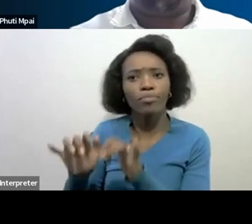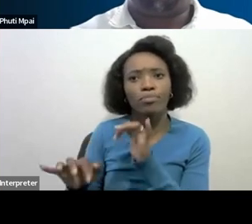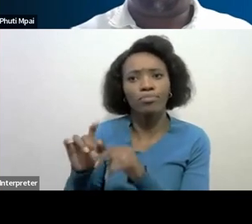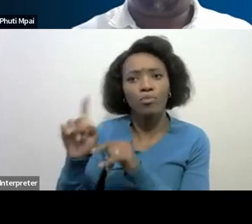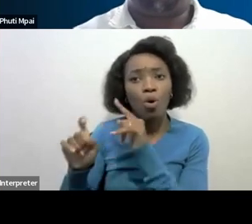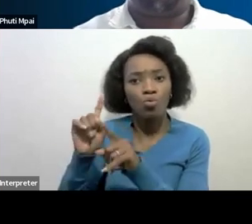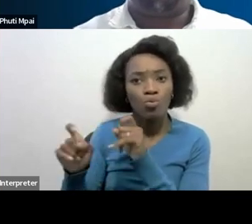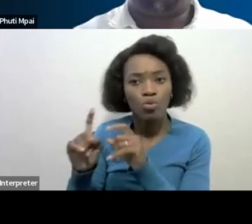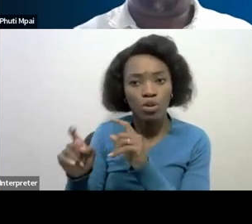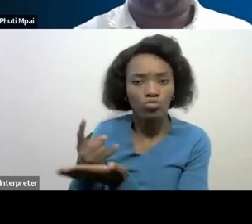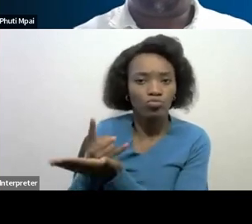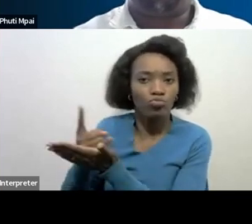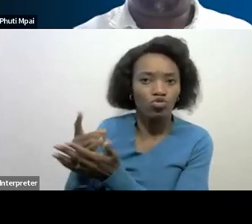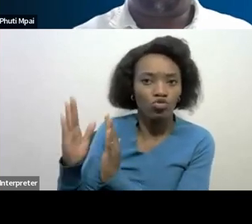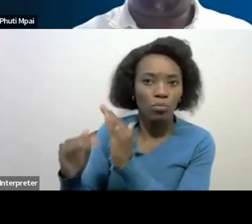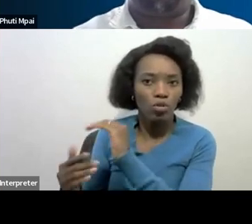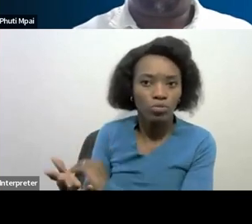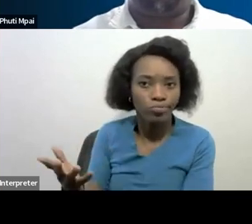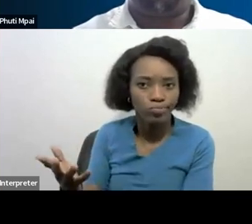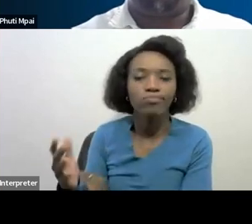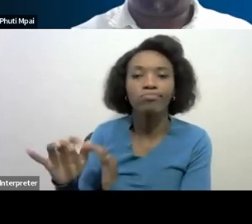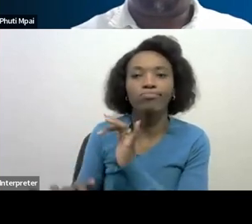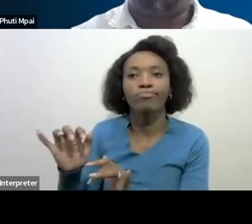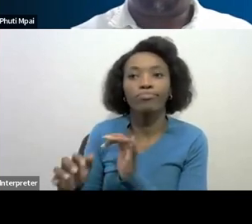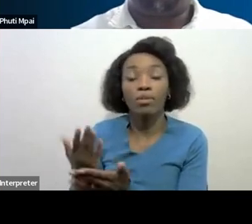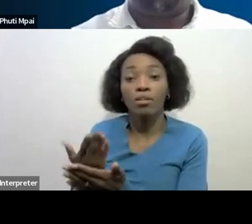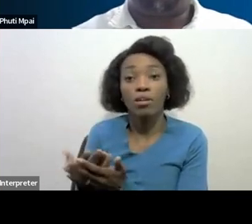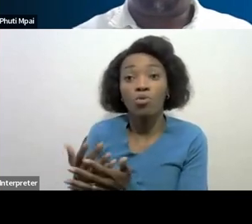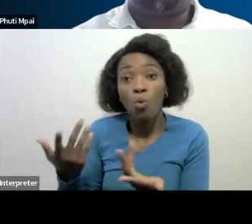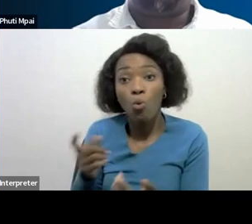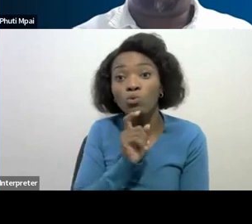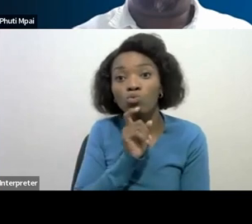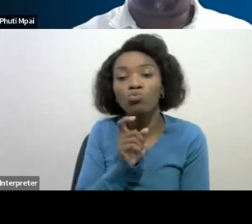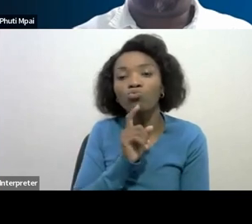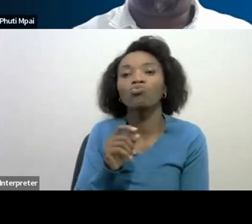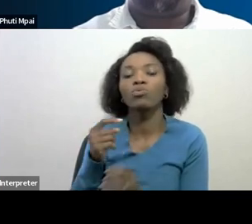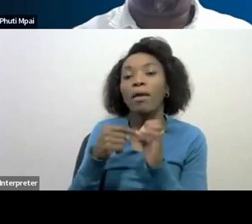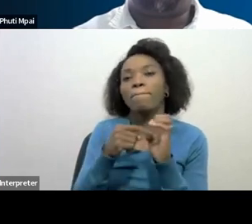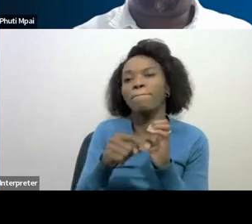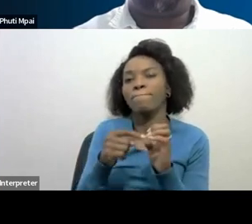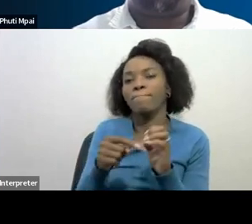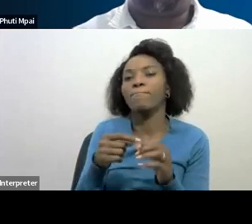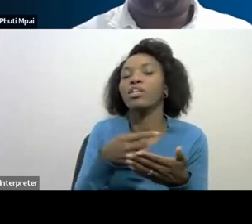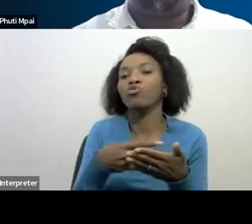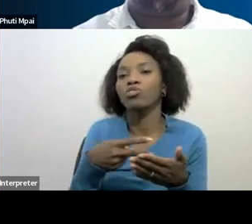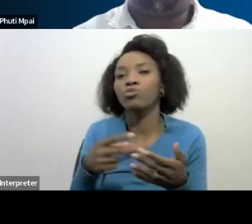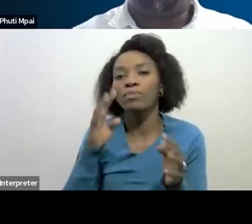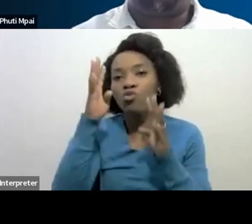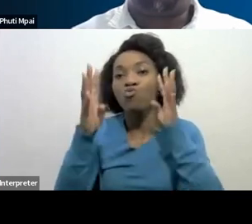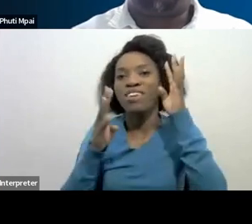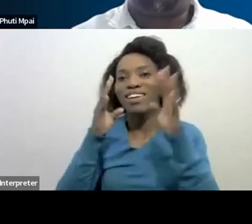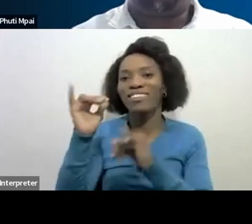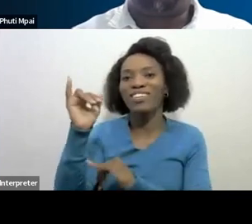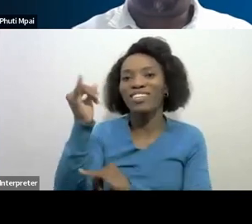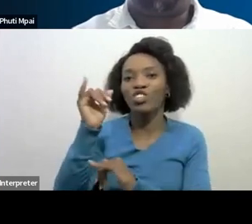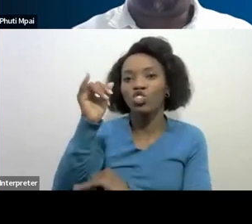panel will continue responding to them or rather use the email address creative industry questions at sas.gov dot z